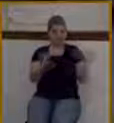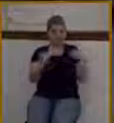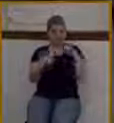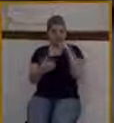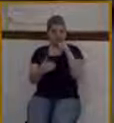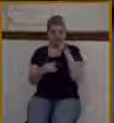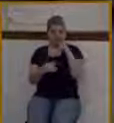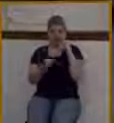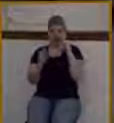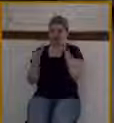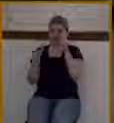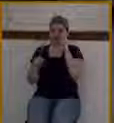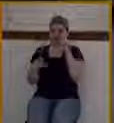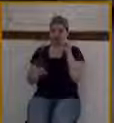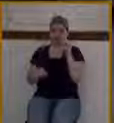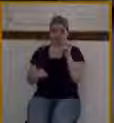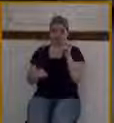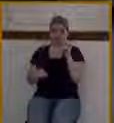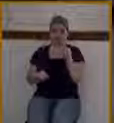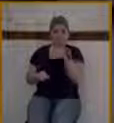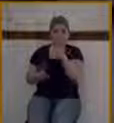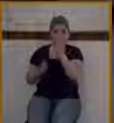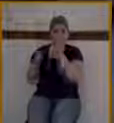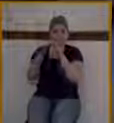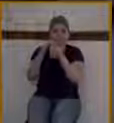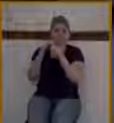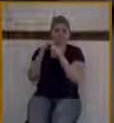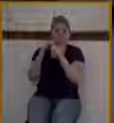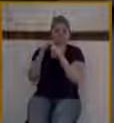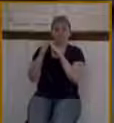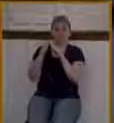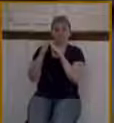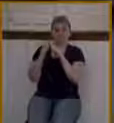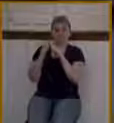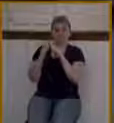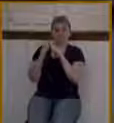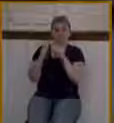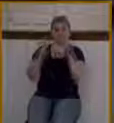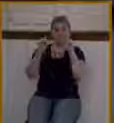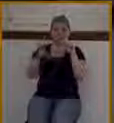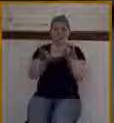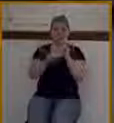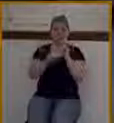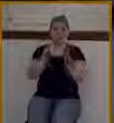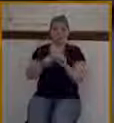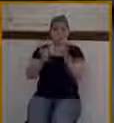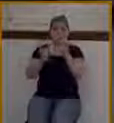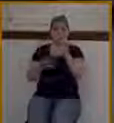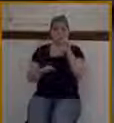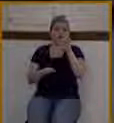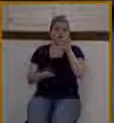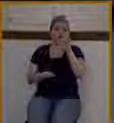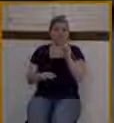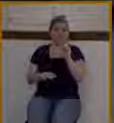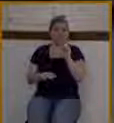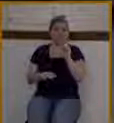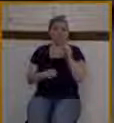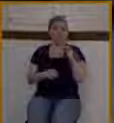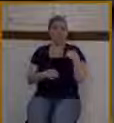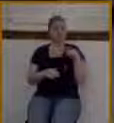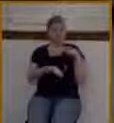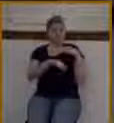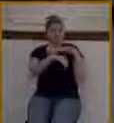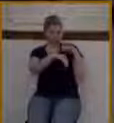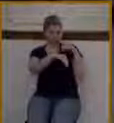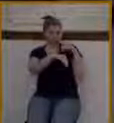Bethphage and Bethany at the Mount of Olives, he sendeth forth two of his disciples, and he saith